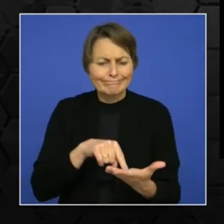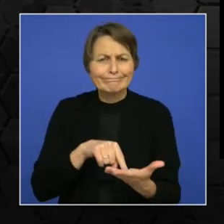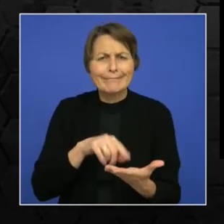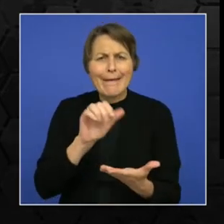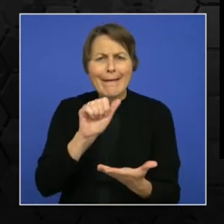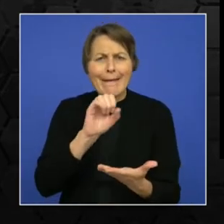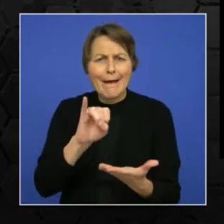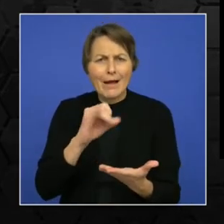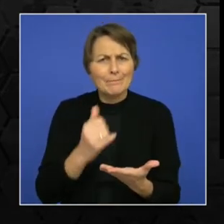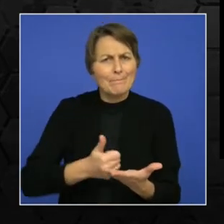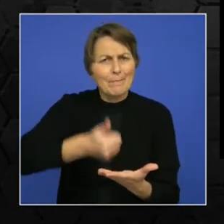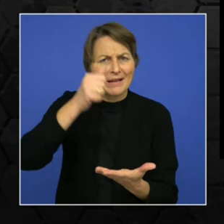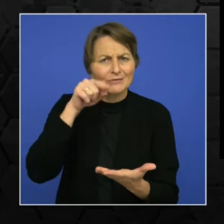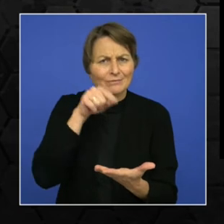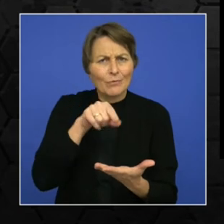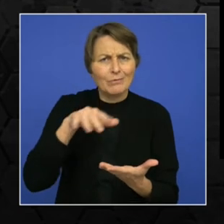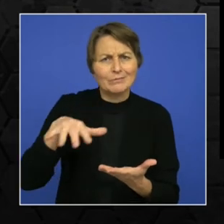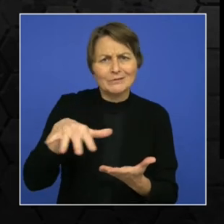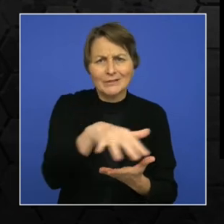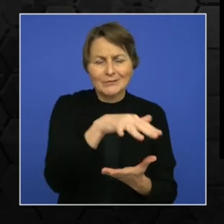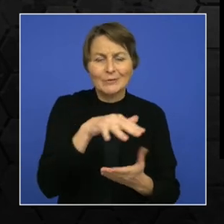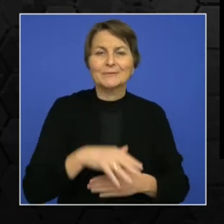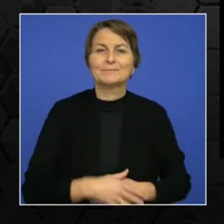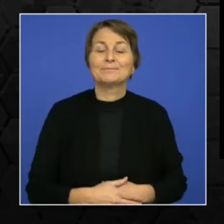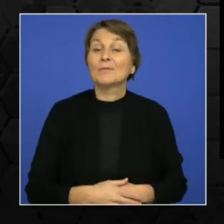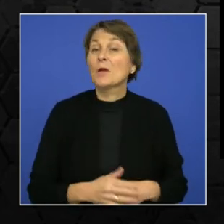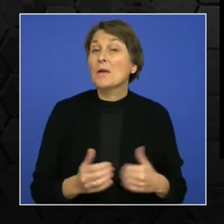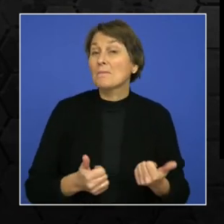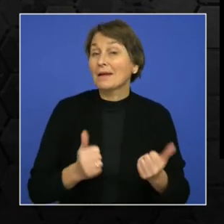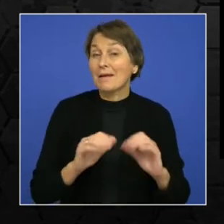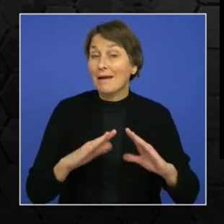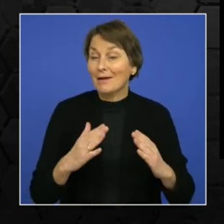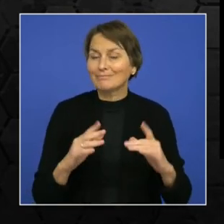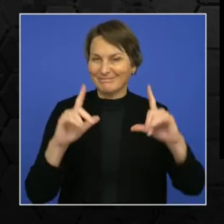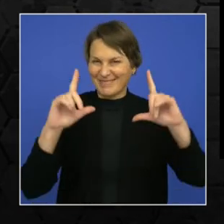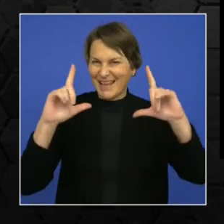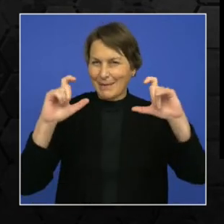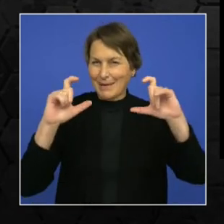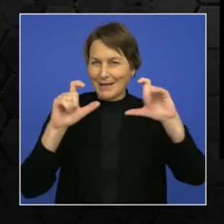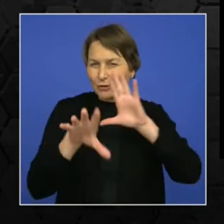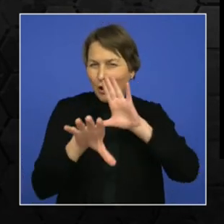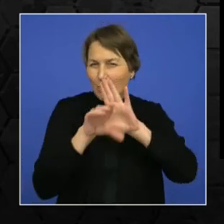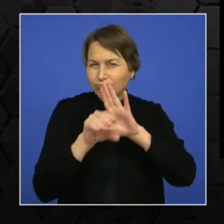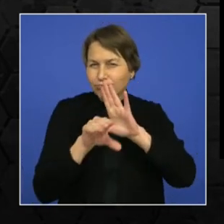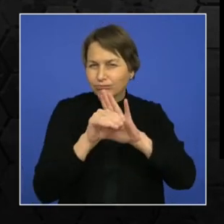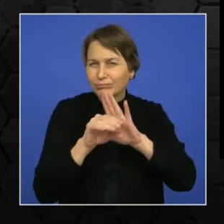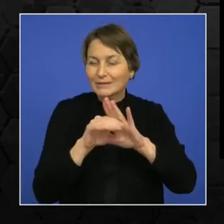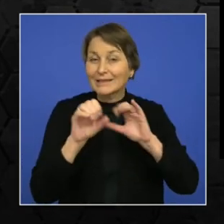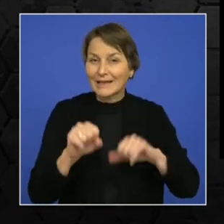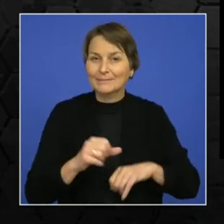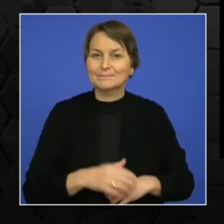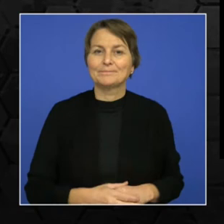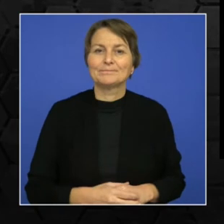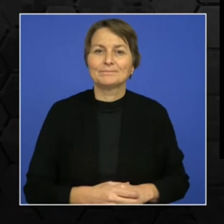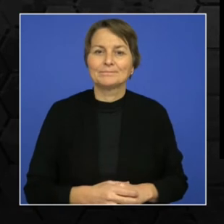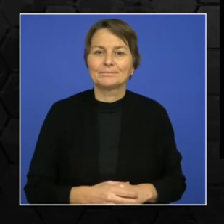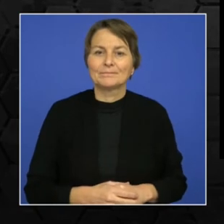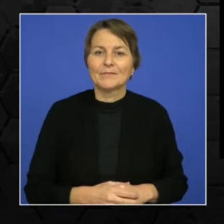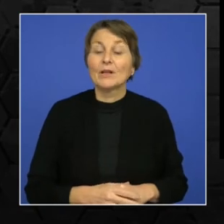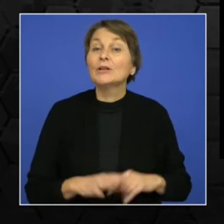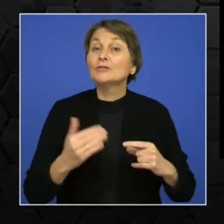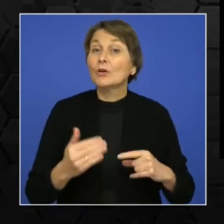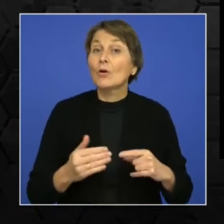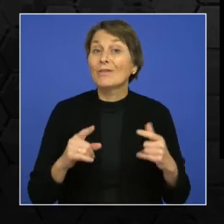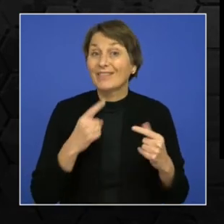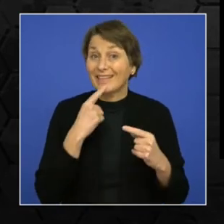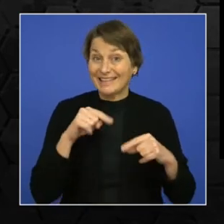that image recognition is very important in this case because the green time has been dilated. The green time has been